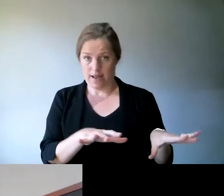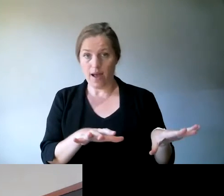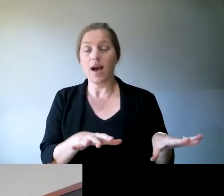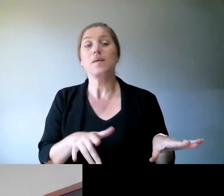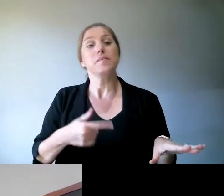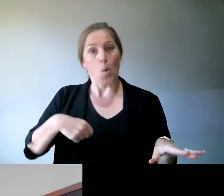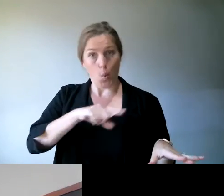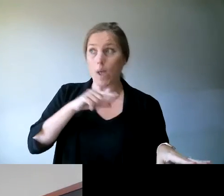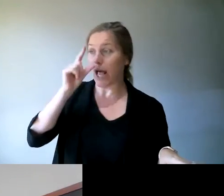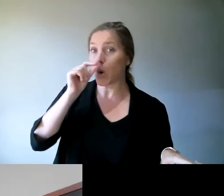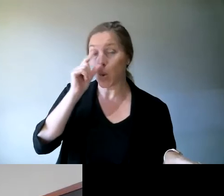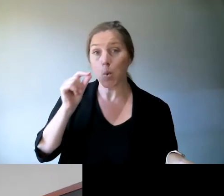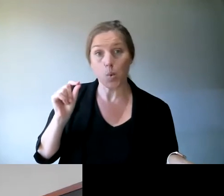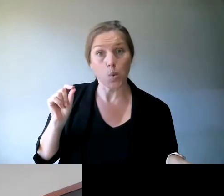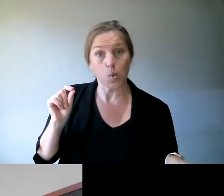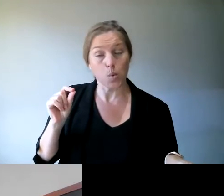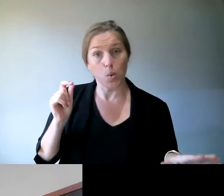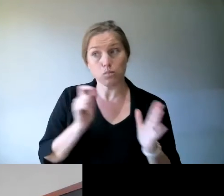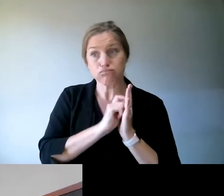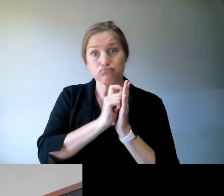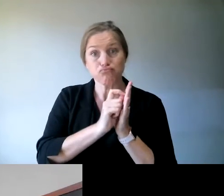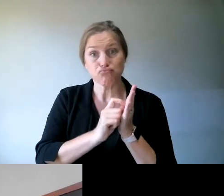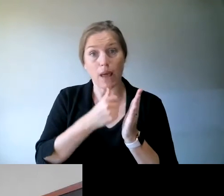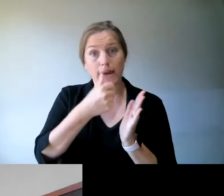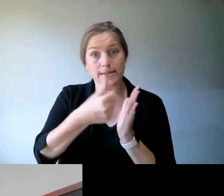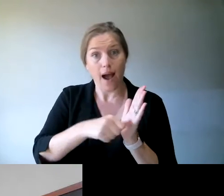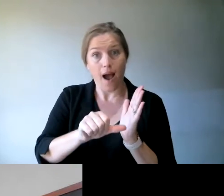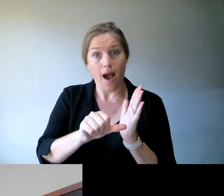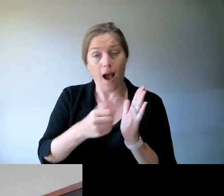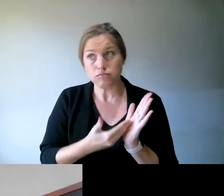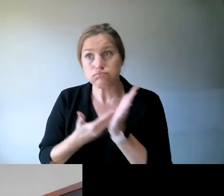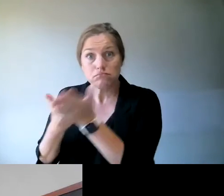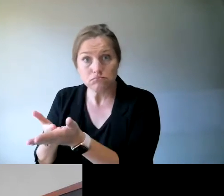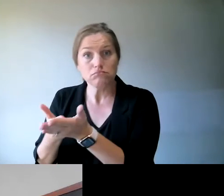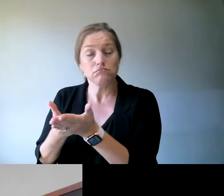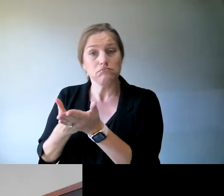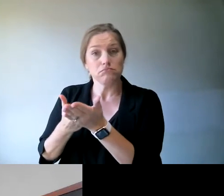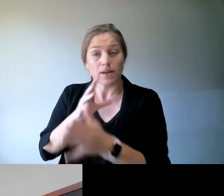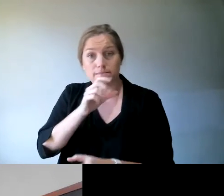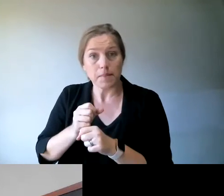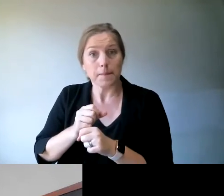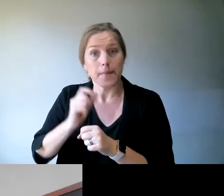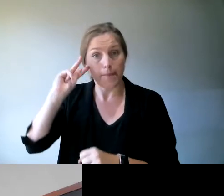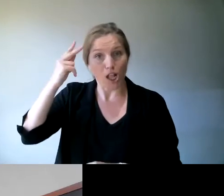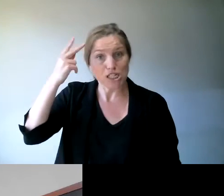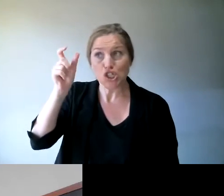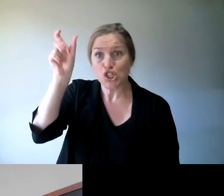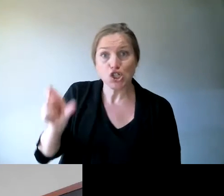We could write letters to relevant sitting politicians, relevant ministers.